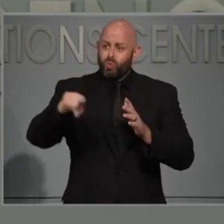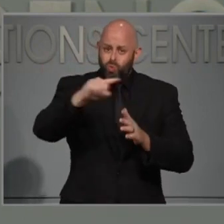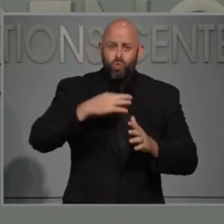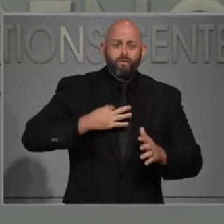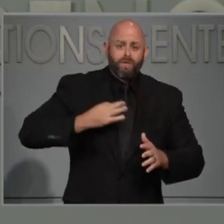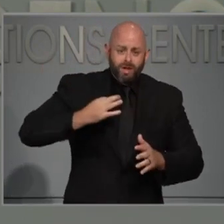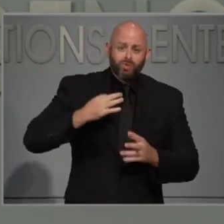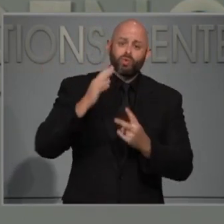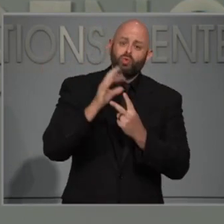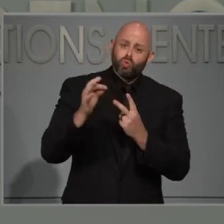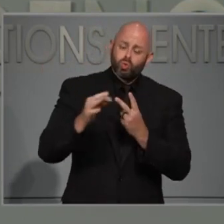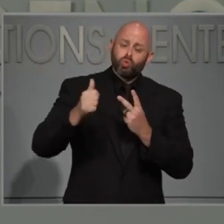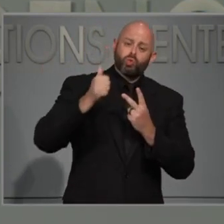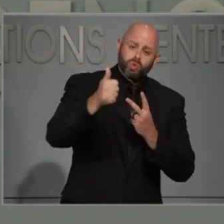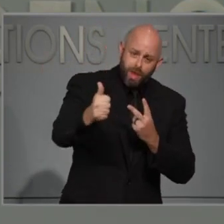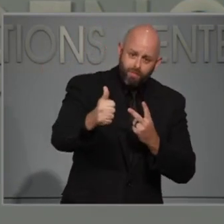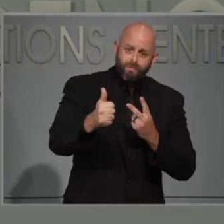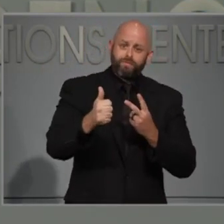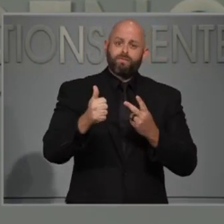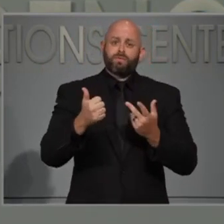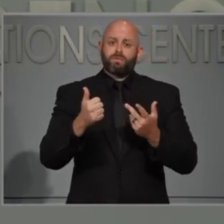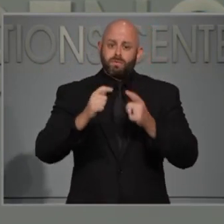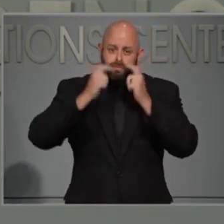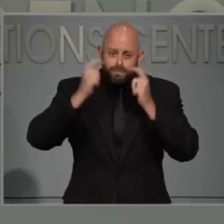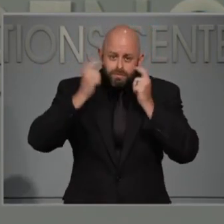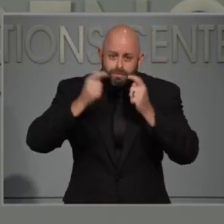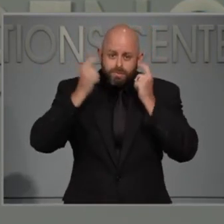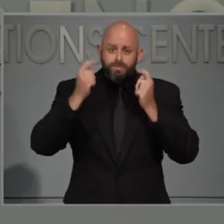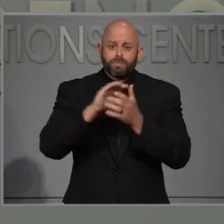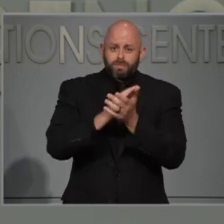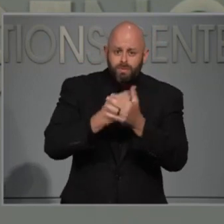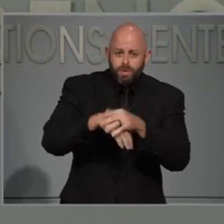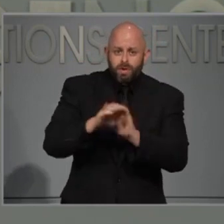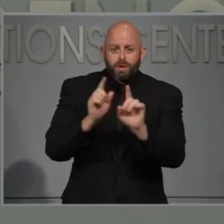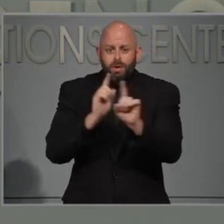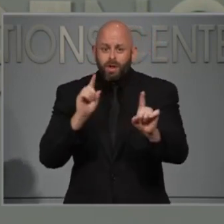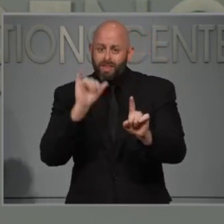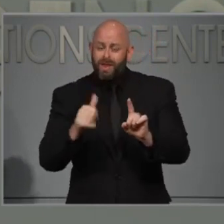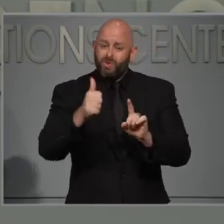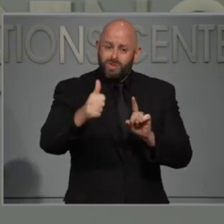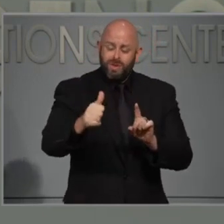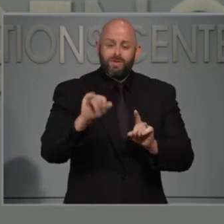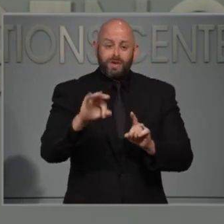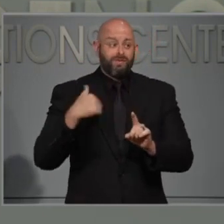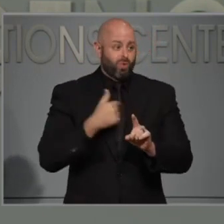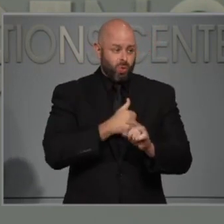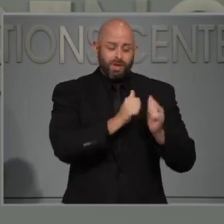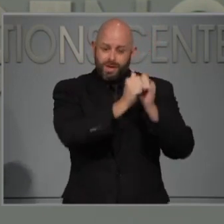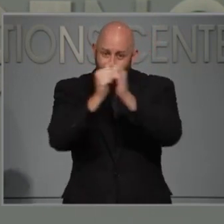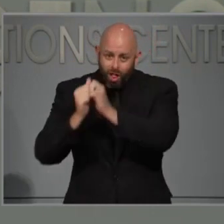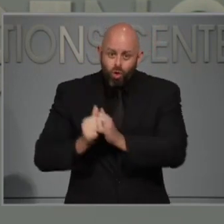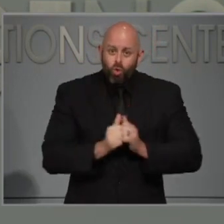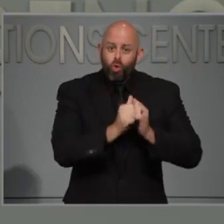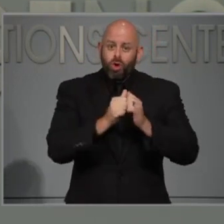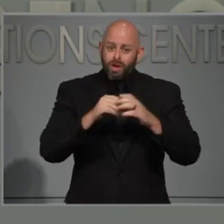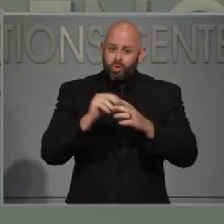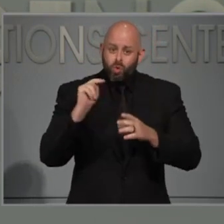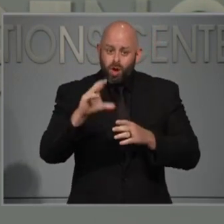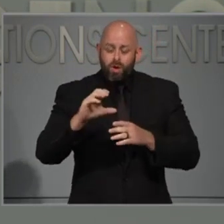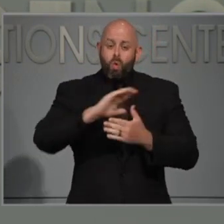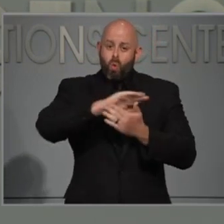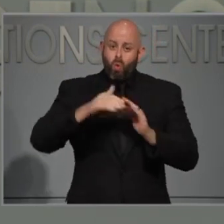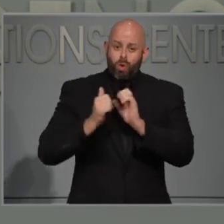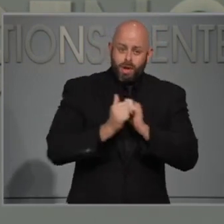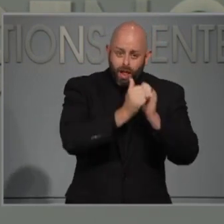can still flatten this curve. I know we see things going in the wrong direction, but if we act collectively, we can take